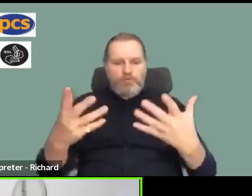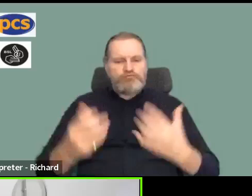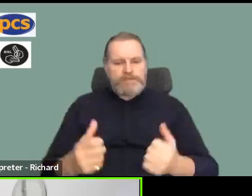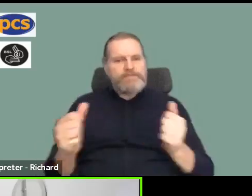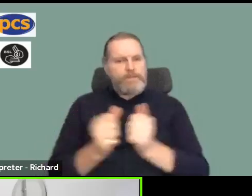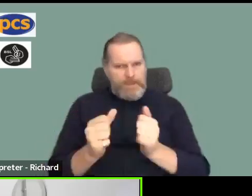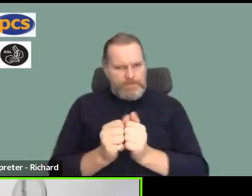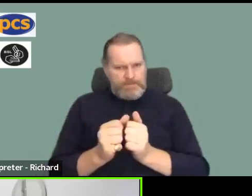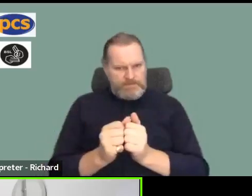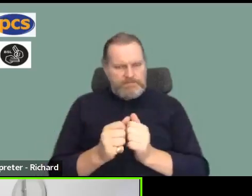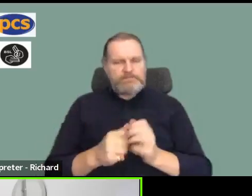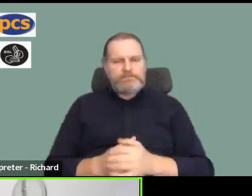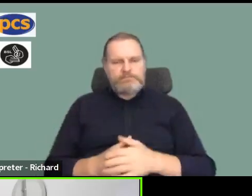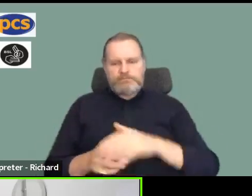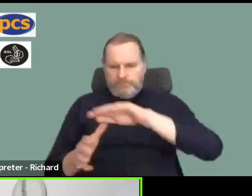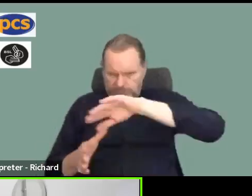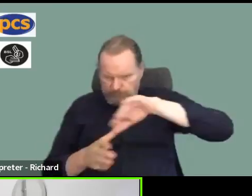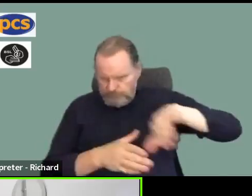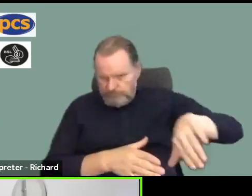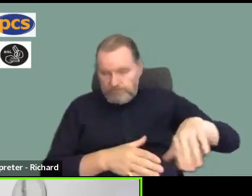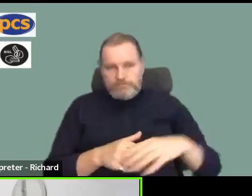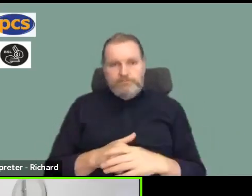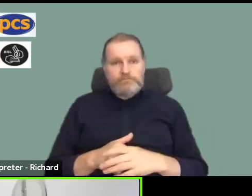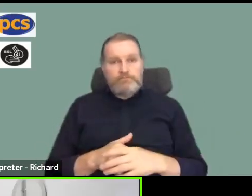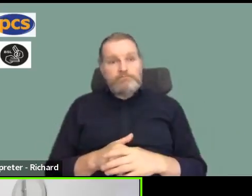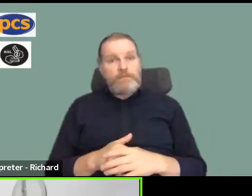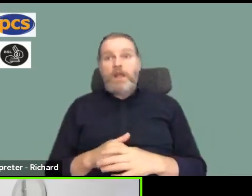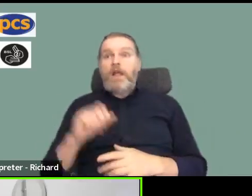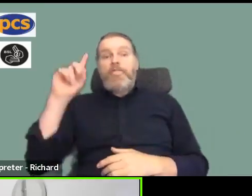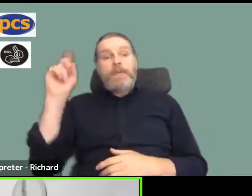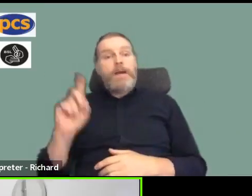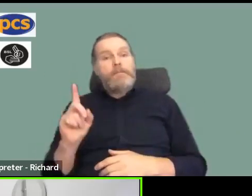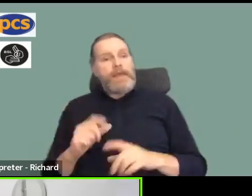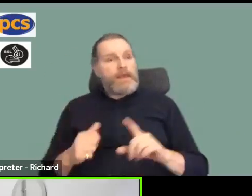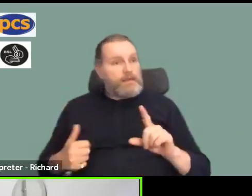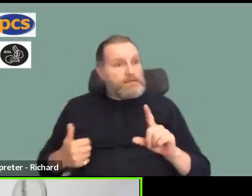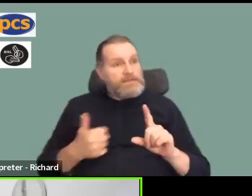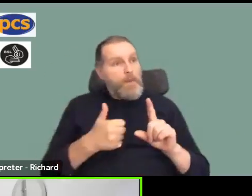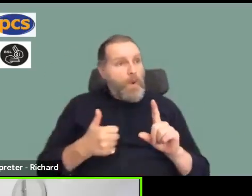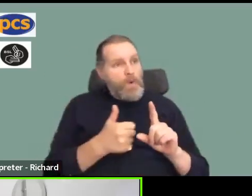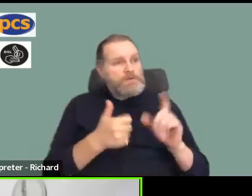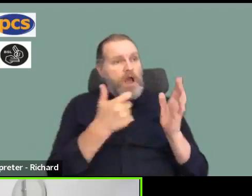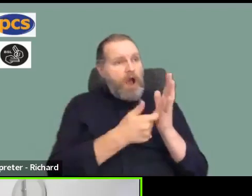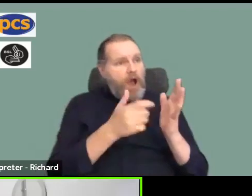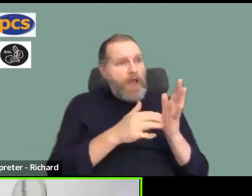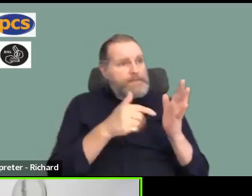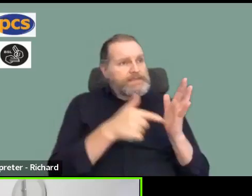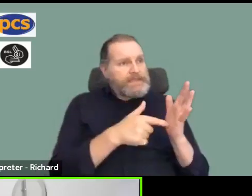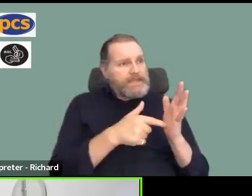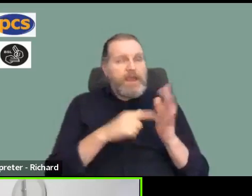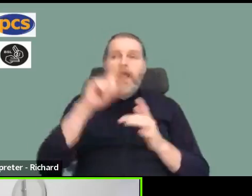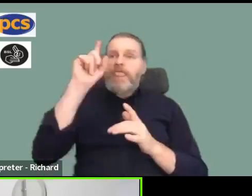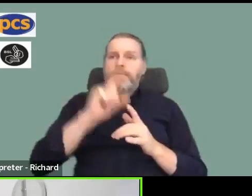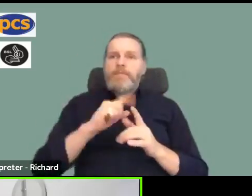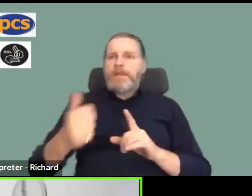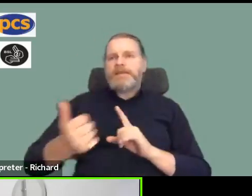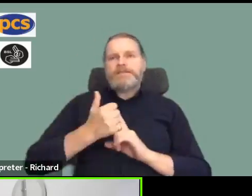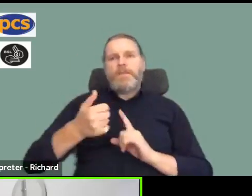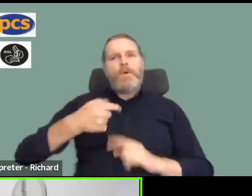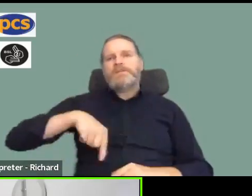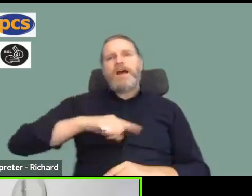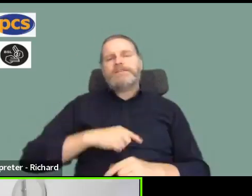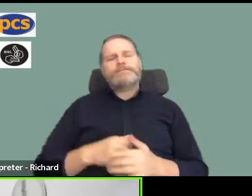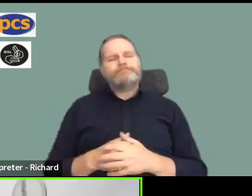Andy, the public are generally on the side of the RMT, but we won't get that sort of support. So, that's something you might want to come back on.